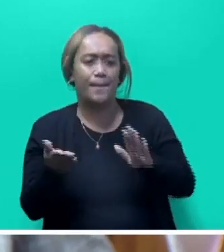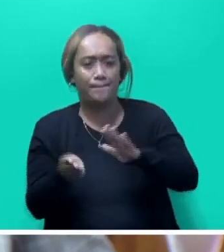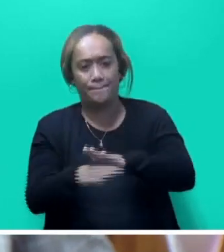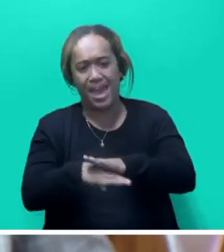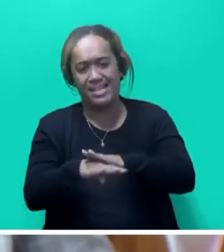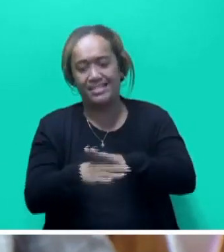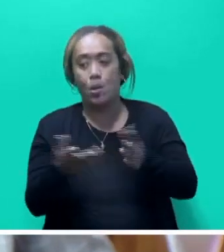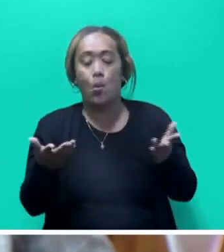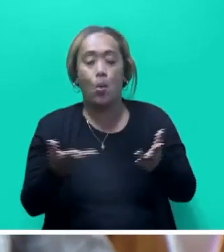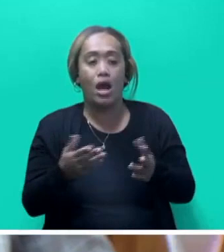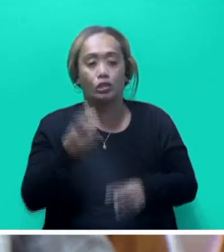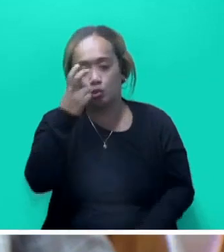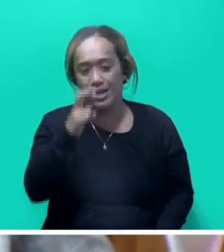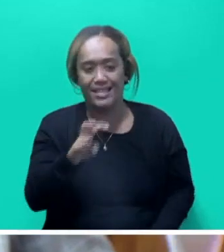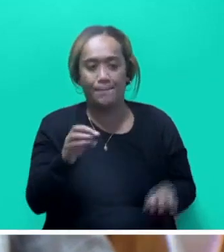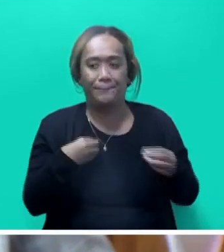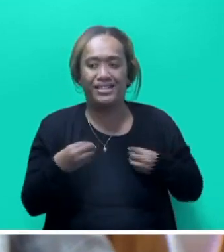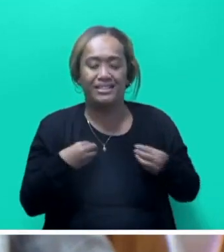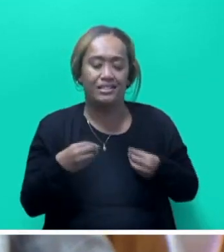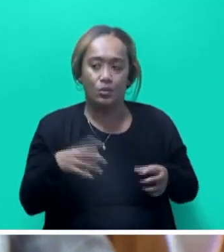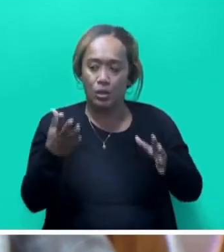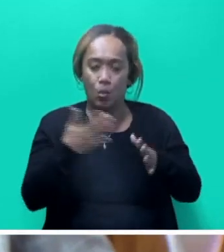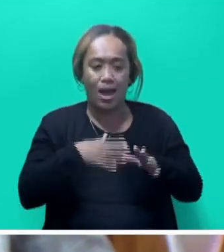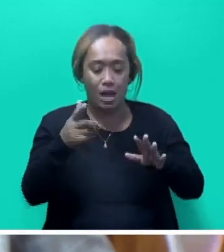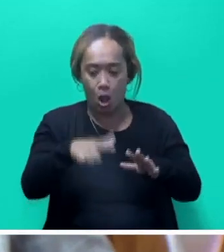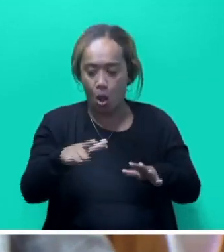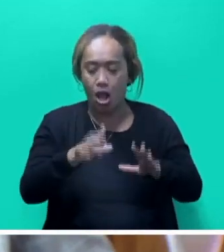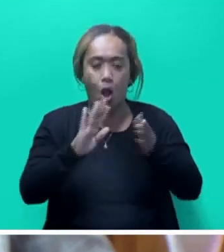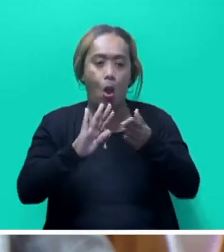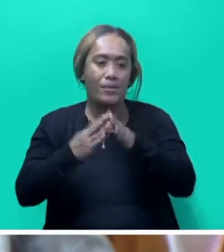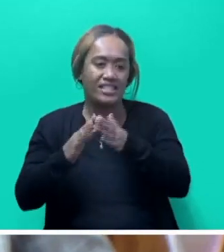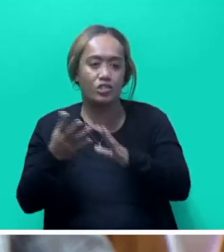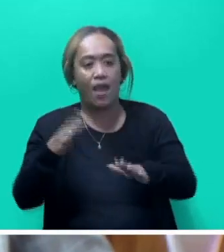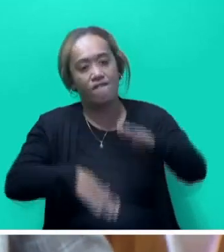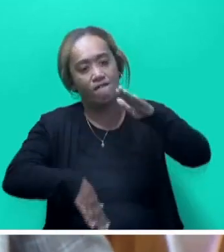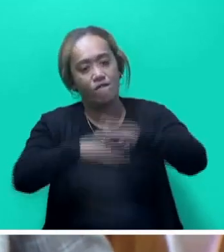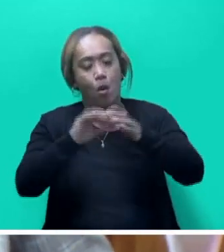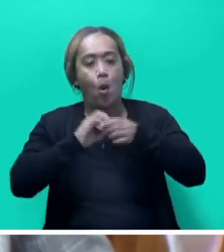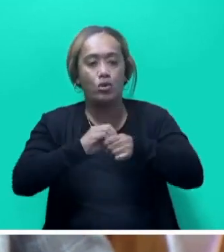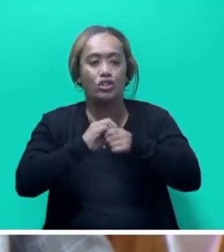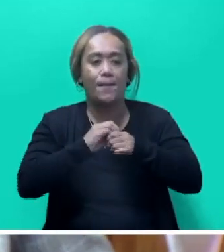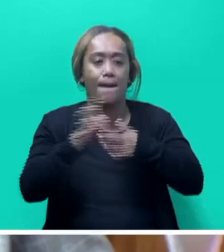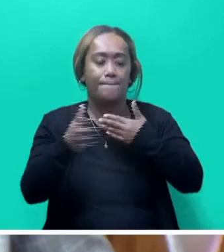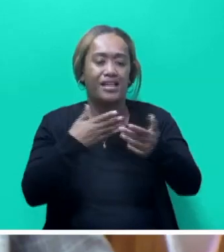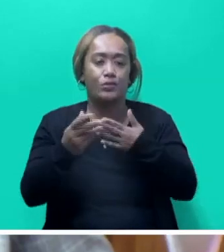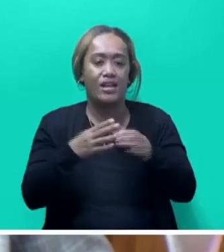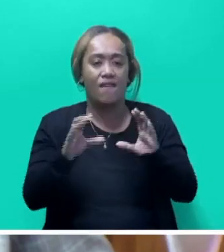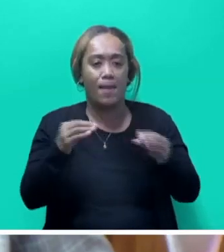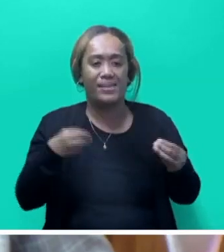do any other. We want local communities to have full ownership and management of the business